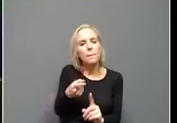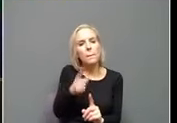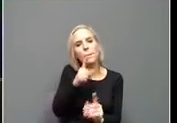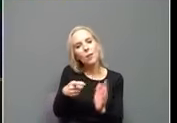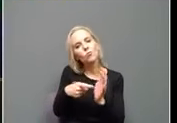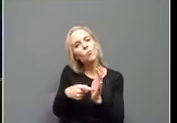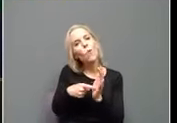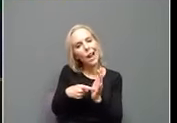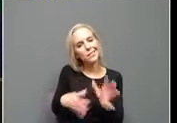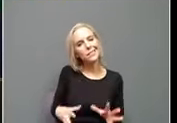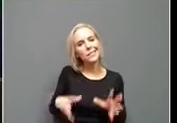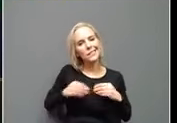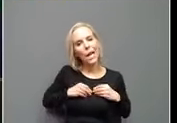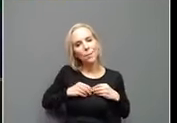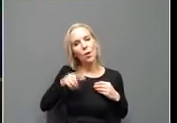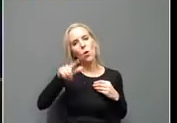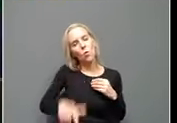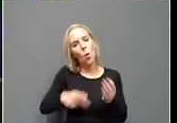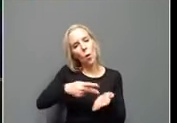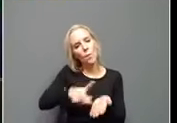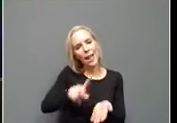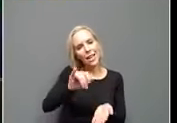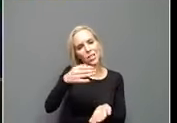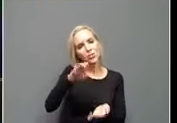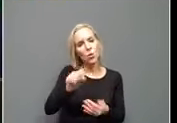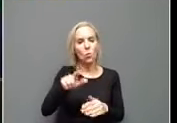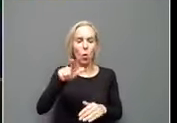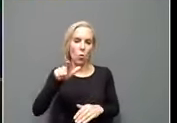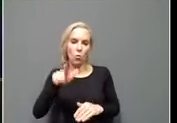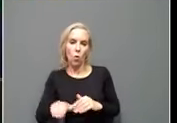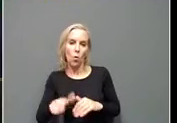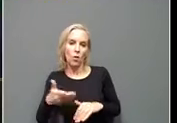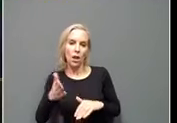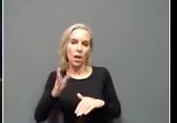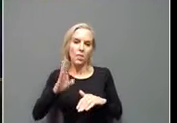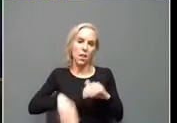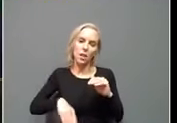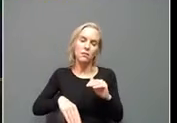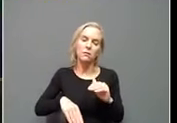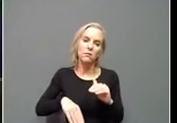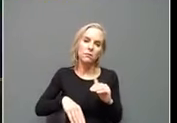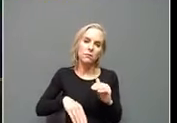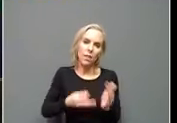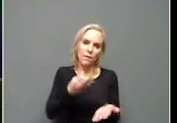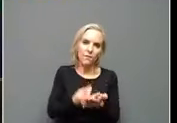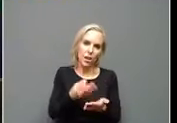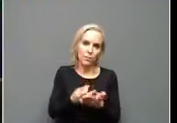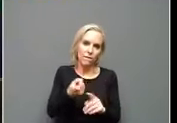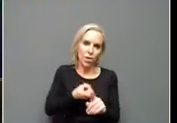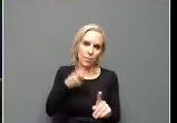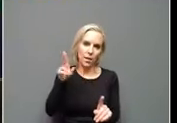to accept lower paying jobs, lower than the funds they would, um, get from unemployment?